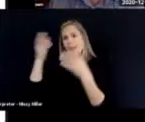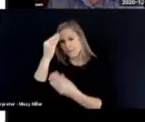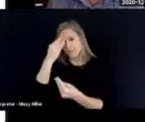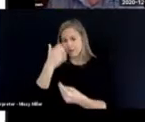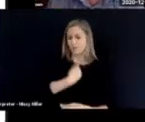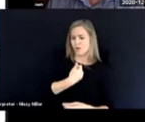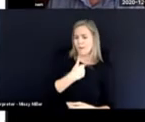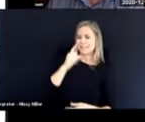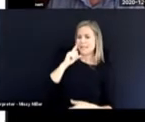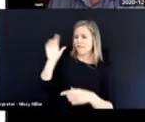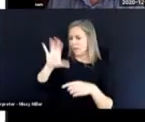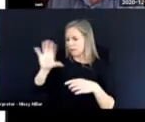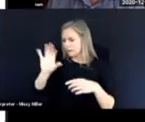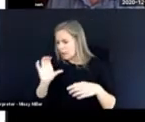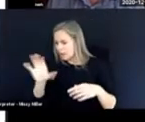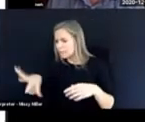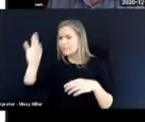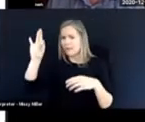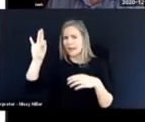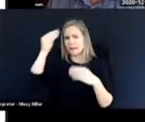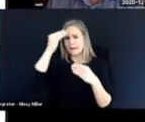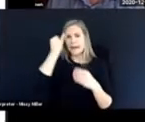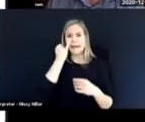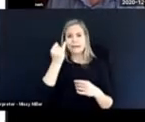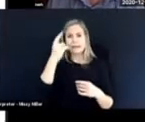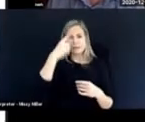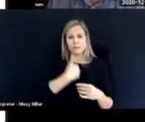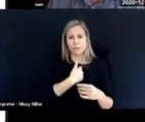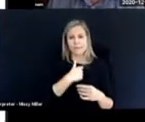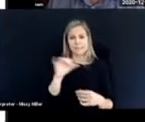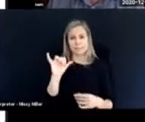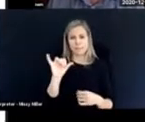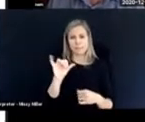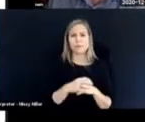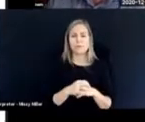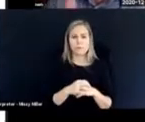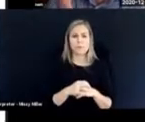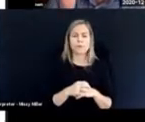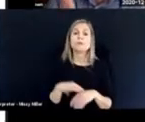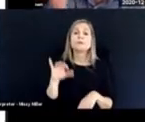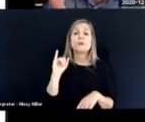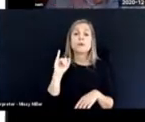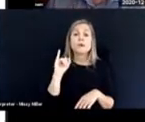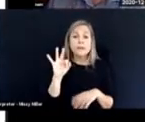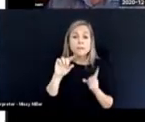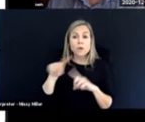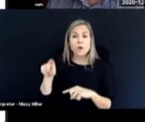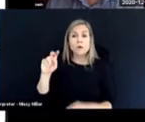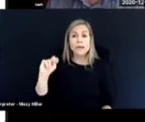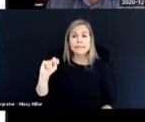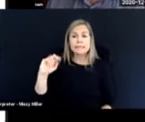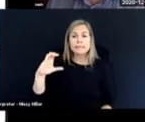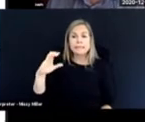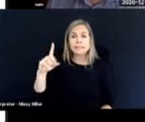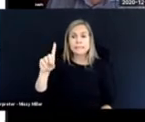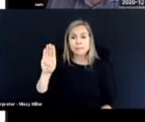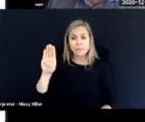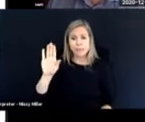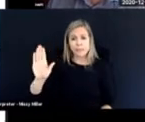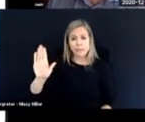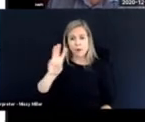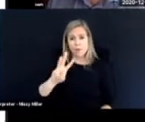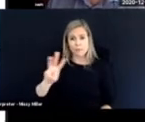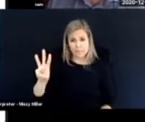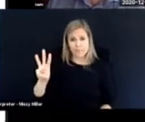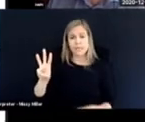for myself. And if you go to the NCDB website, you will